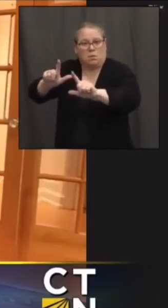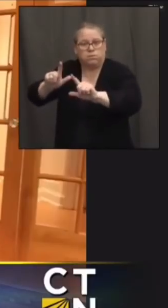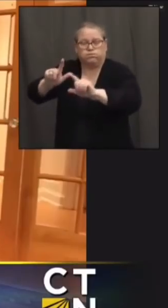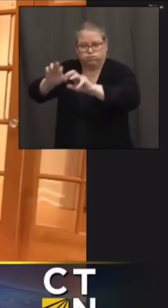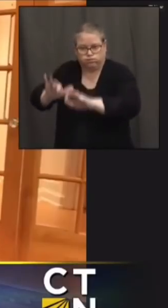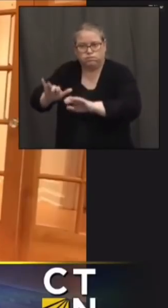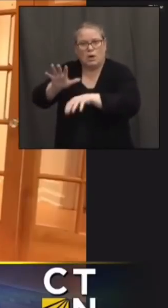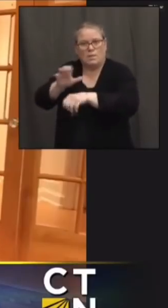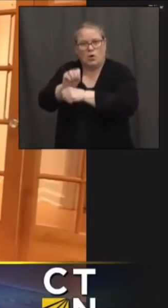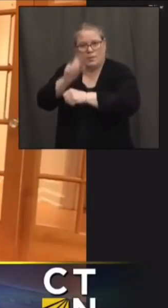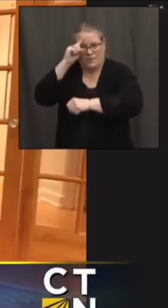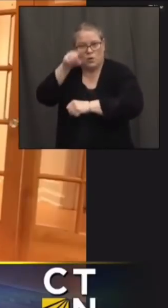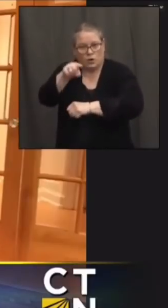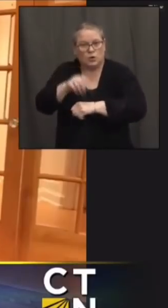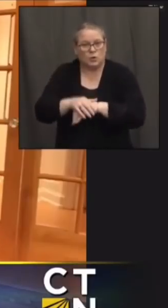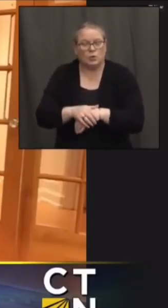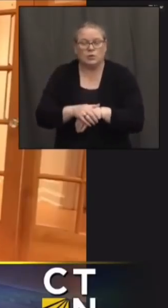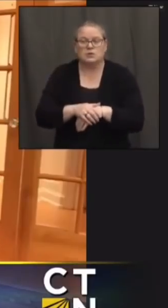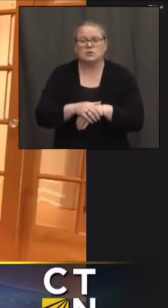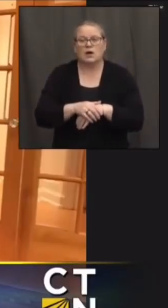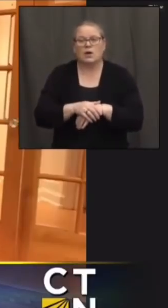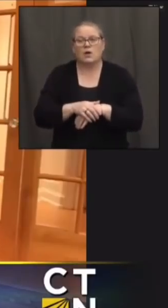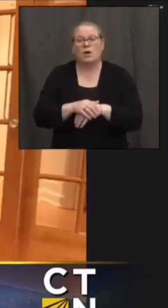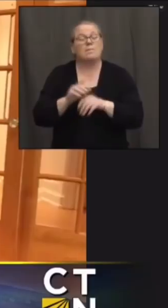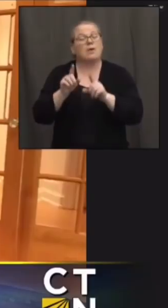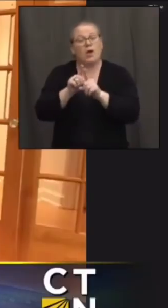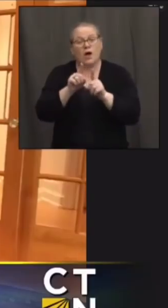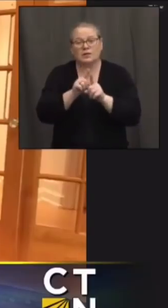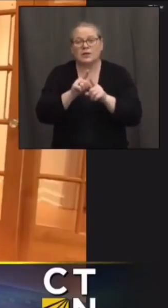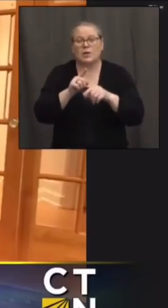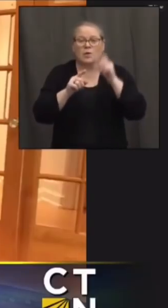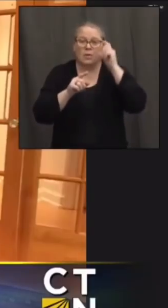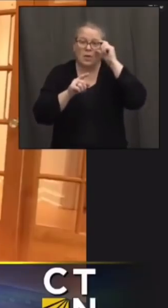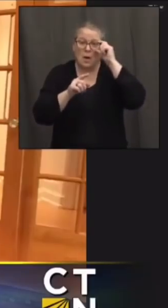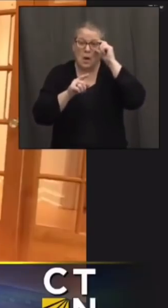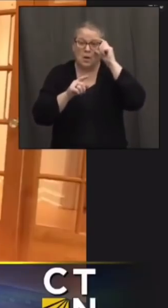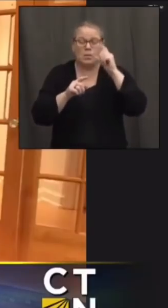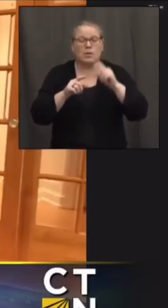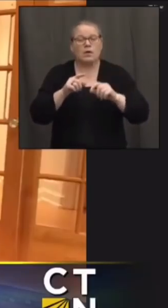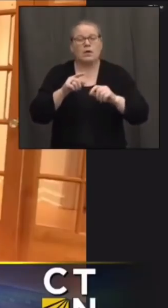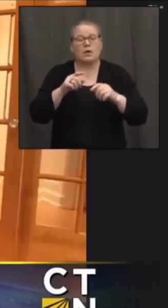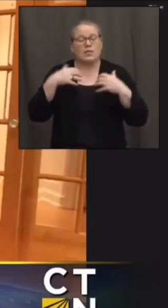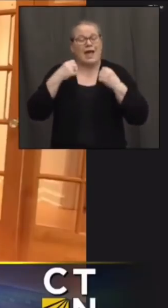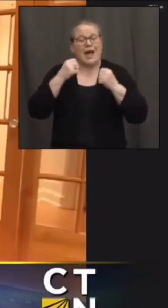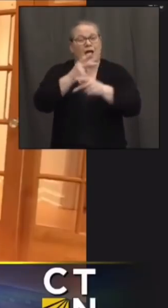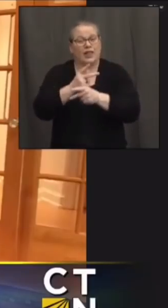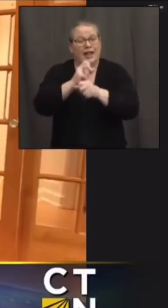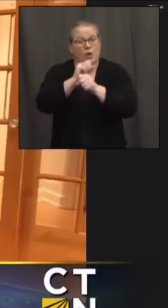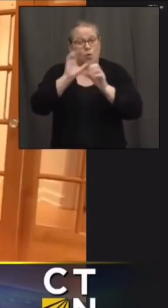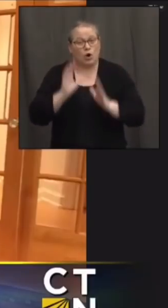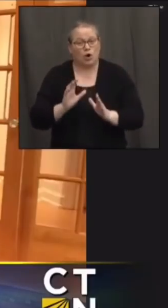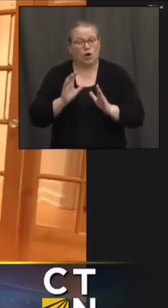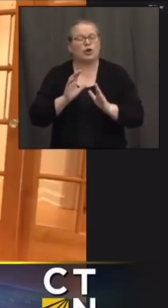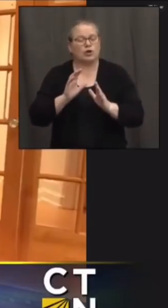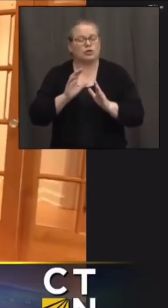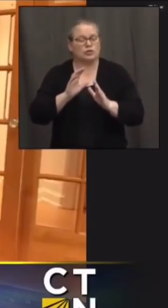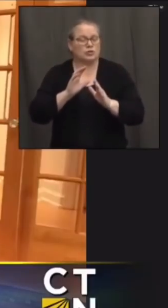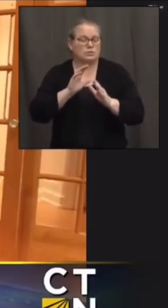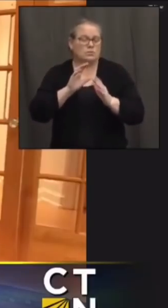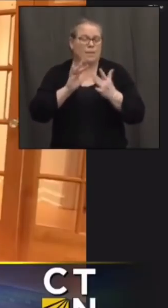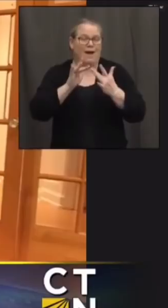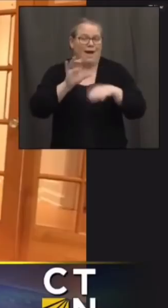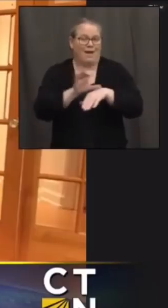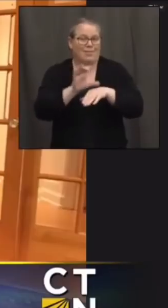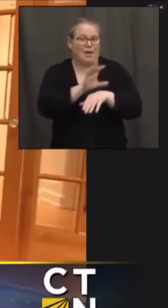directly that option one category um they all have options to book online and many of them also have call centers for